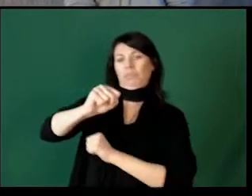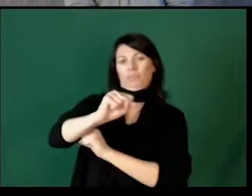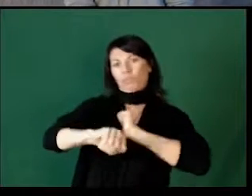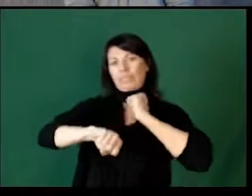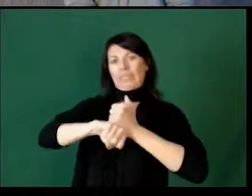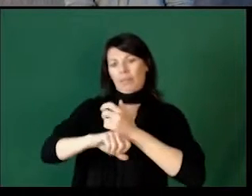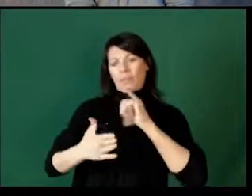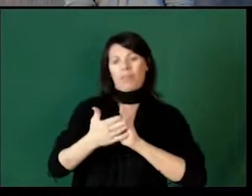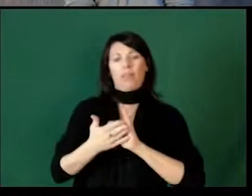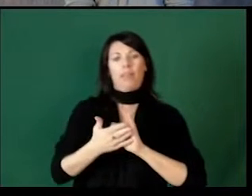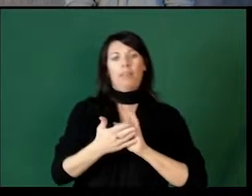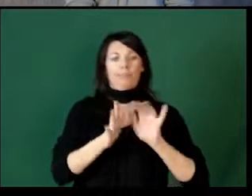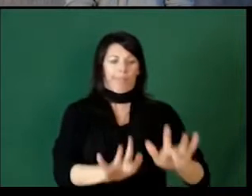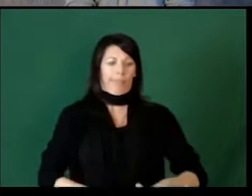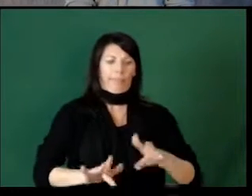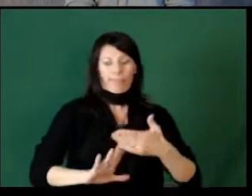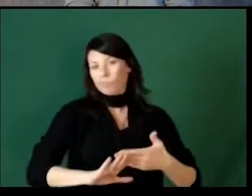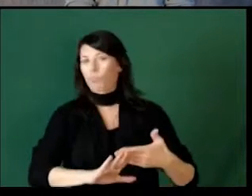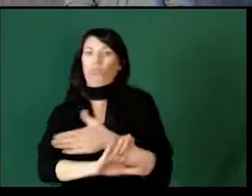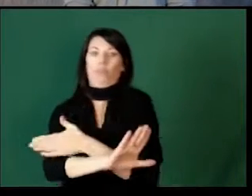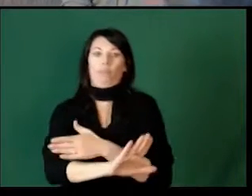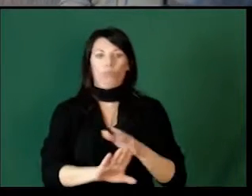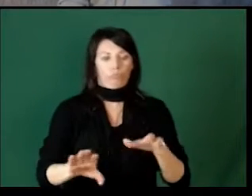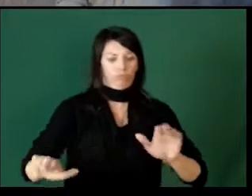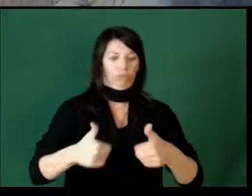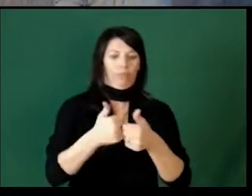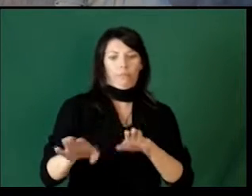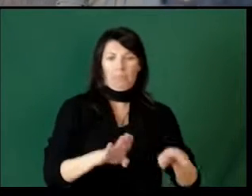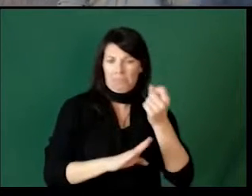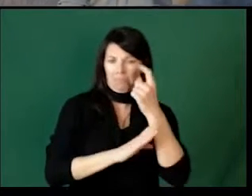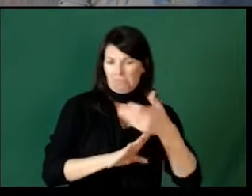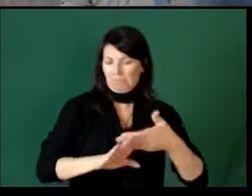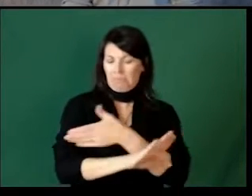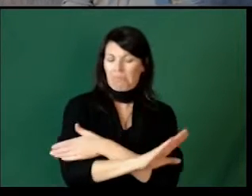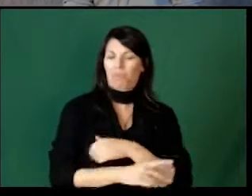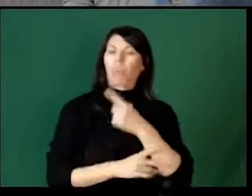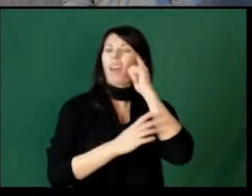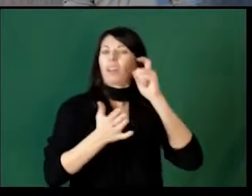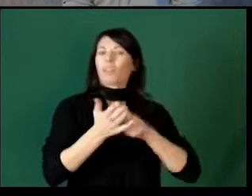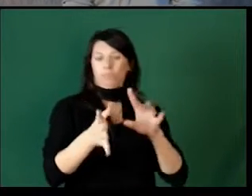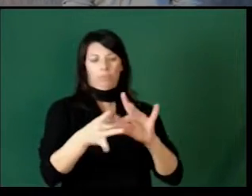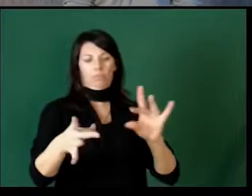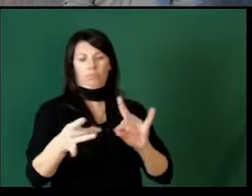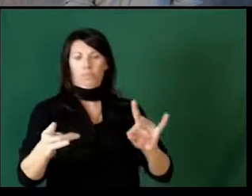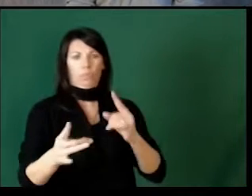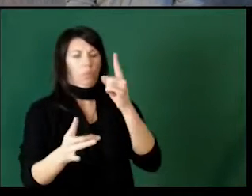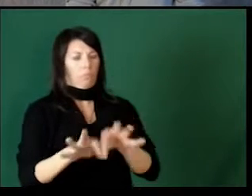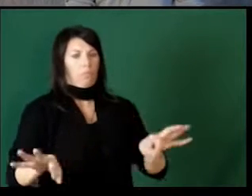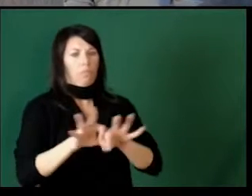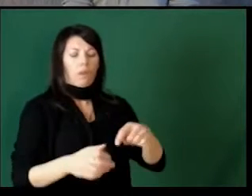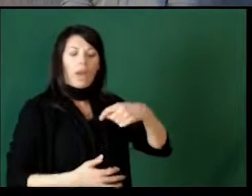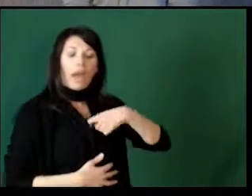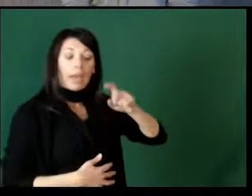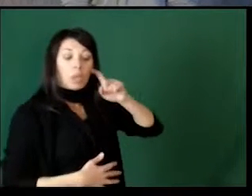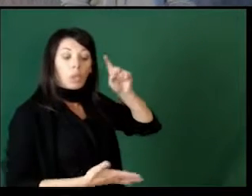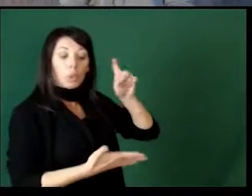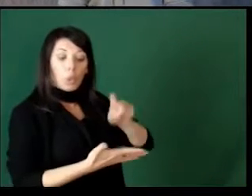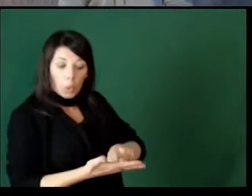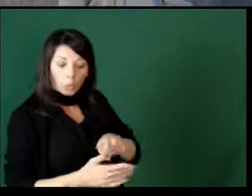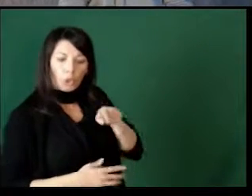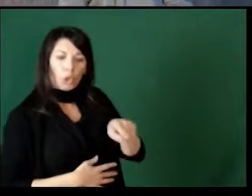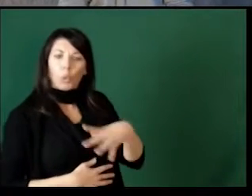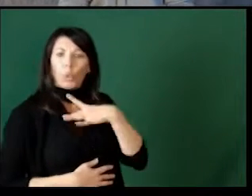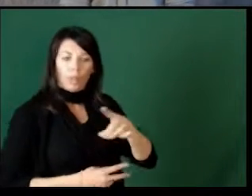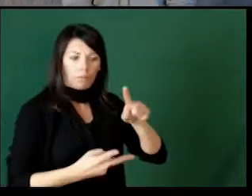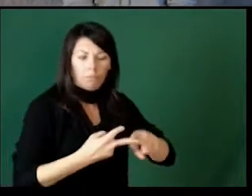up that empathy prior to challenging behavior. The statement, I've noticed that, I noticed that